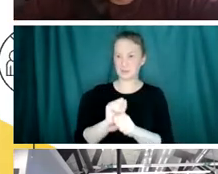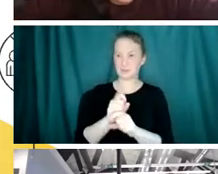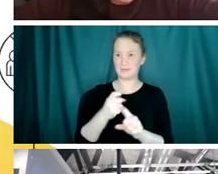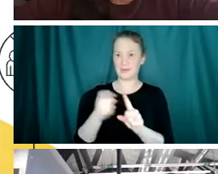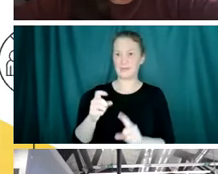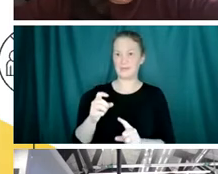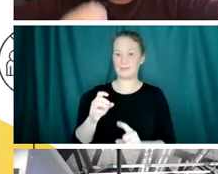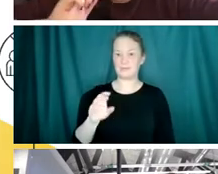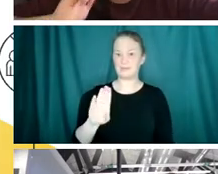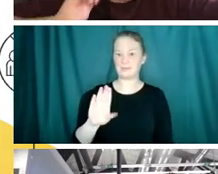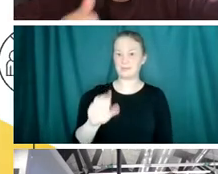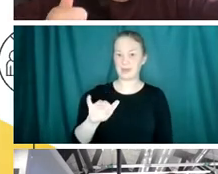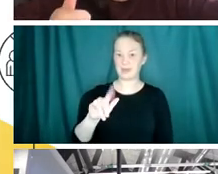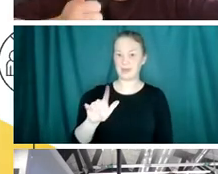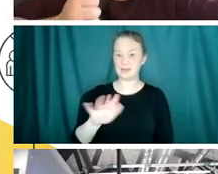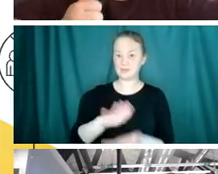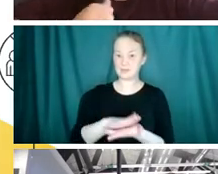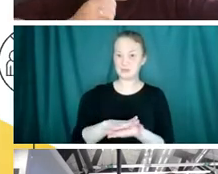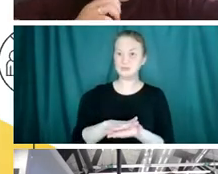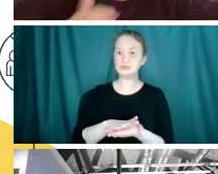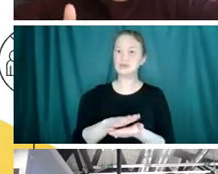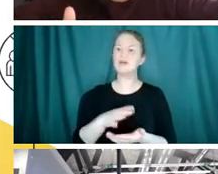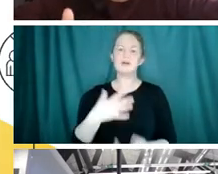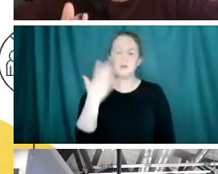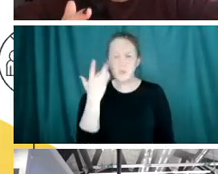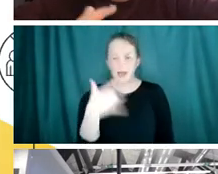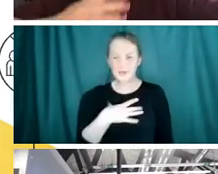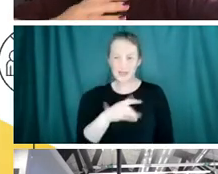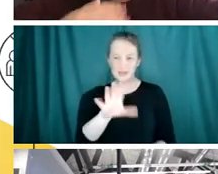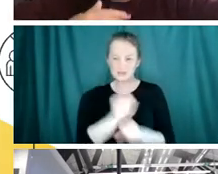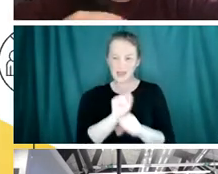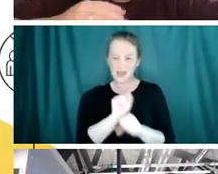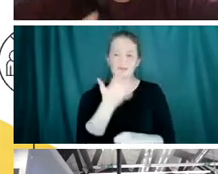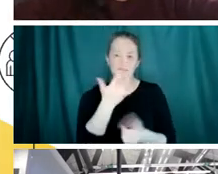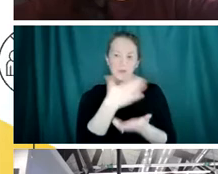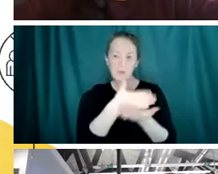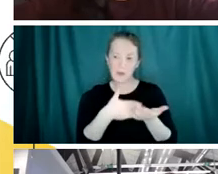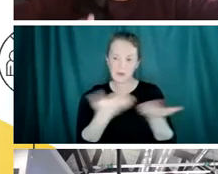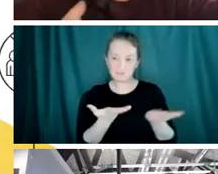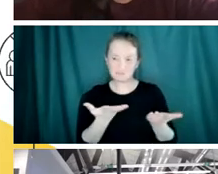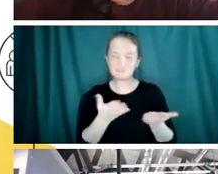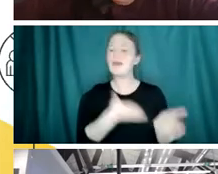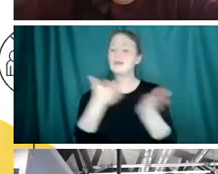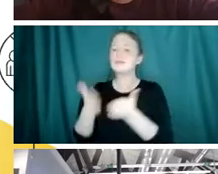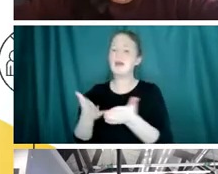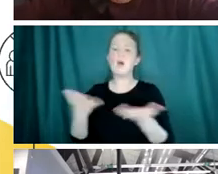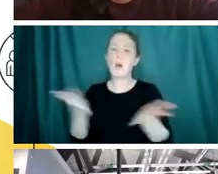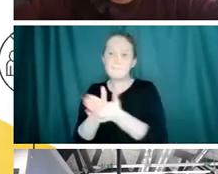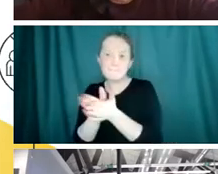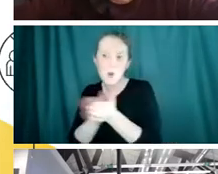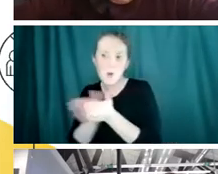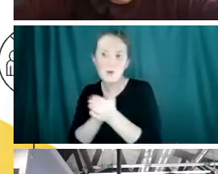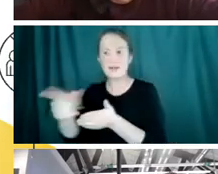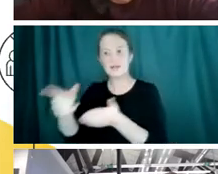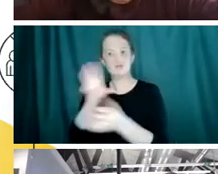in fifth grade and some others. Why do you like your job? What's your favorite part of your job and what motivated you to do the job that you do now?